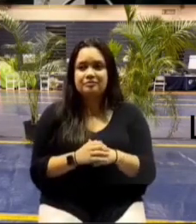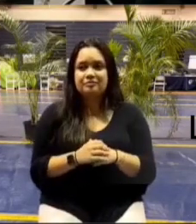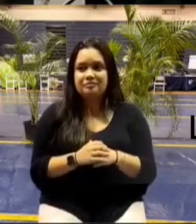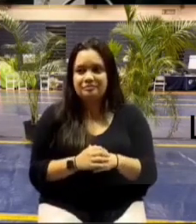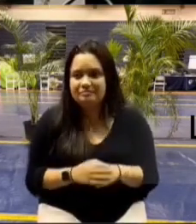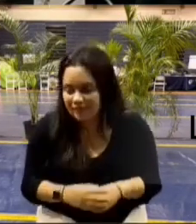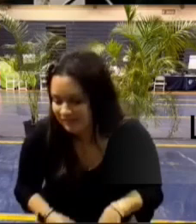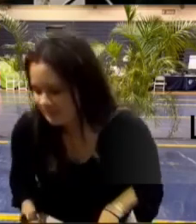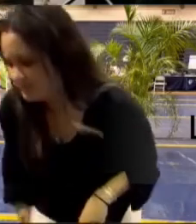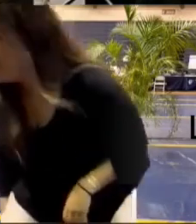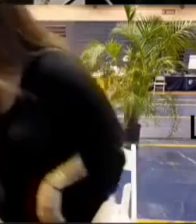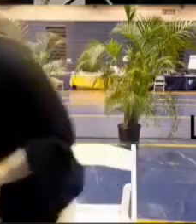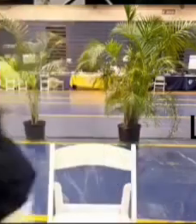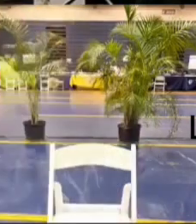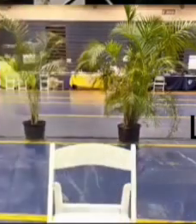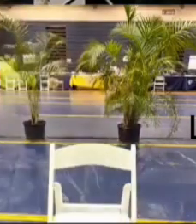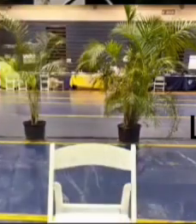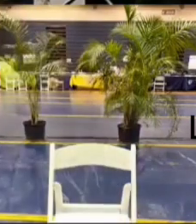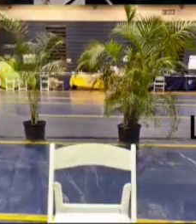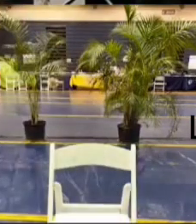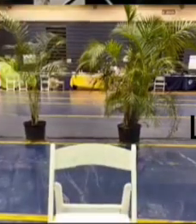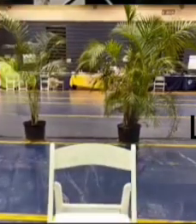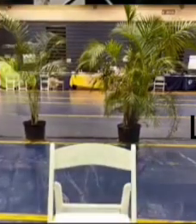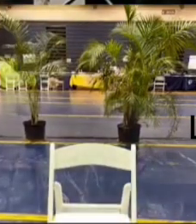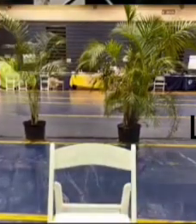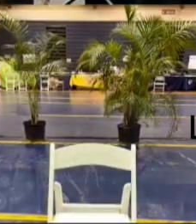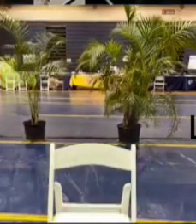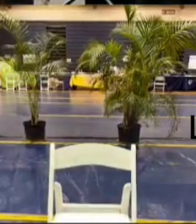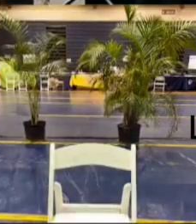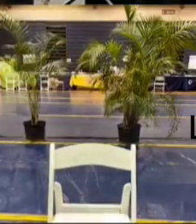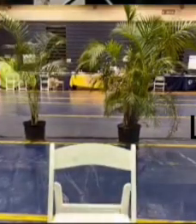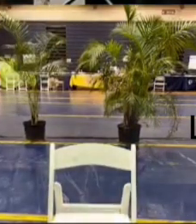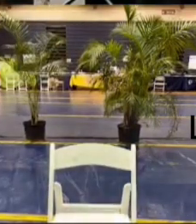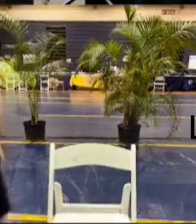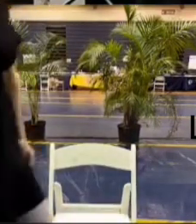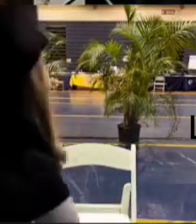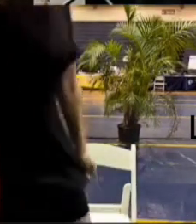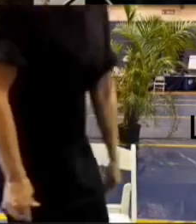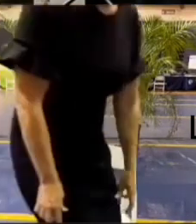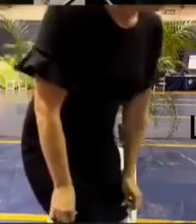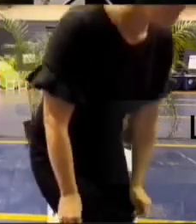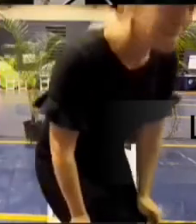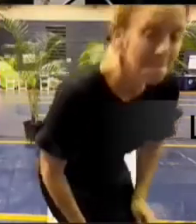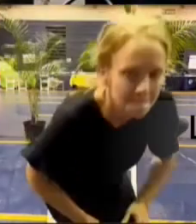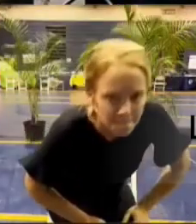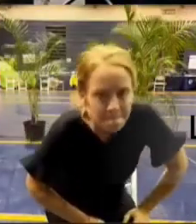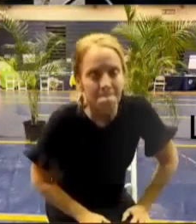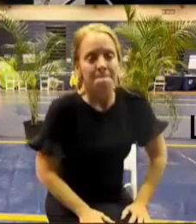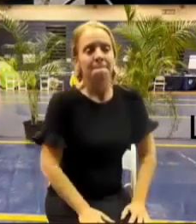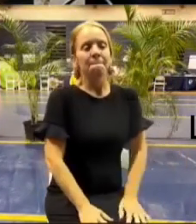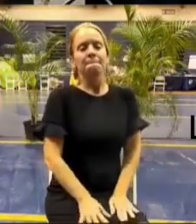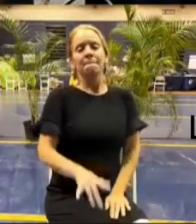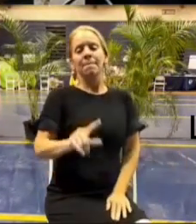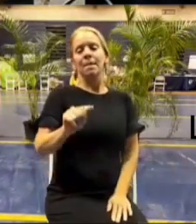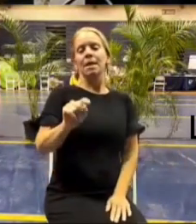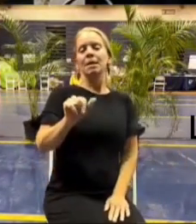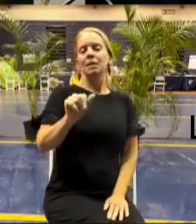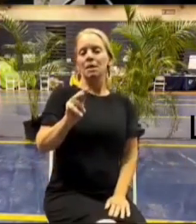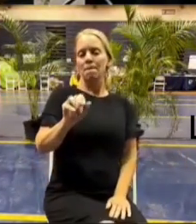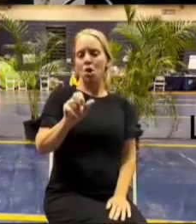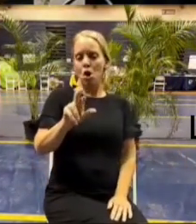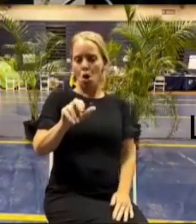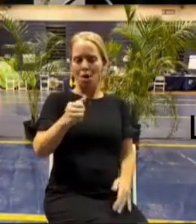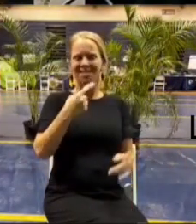i would say it's urging um you know the only thing that